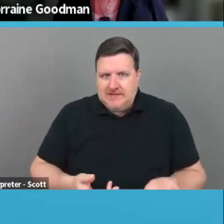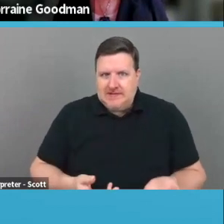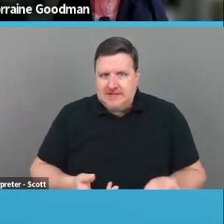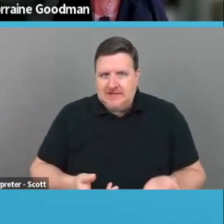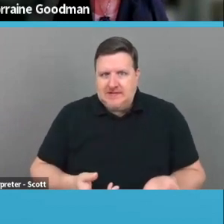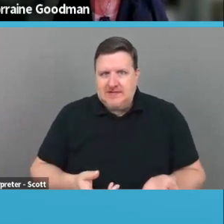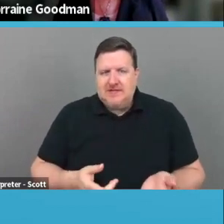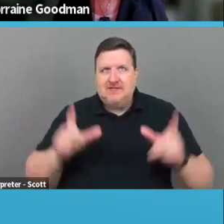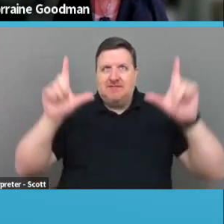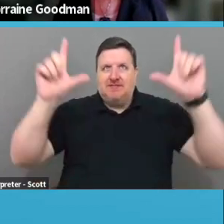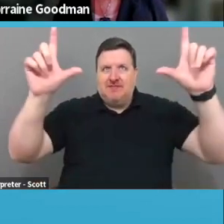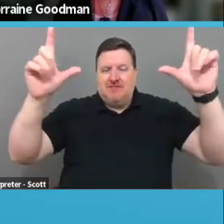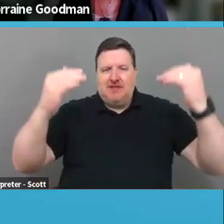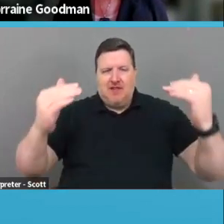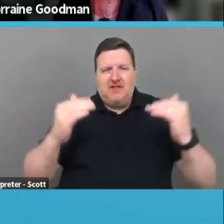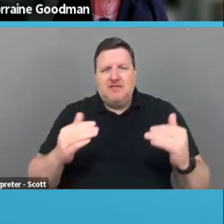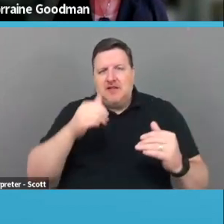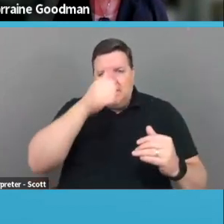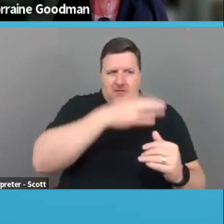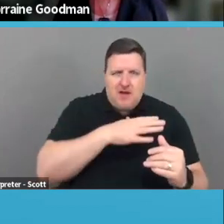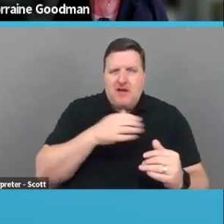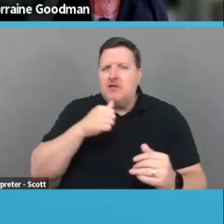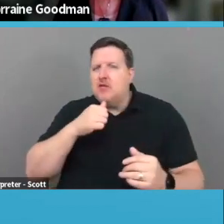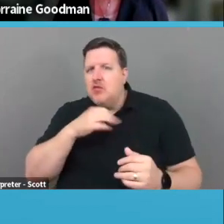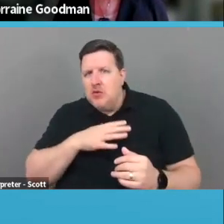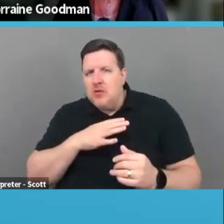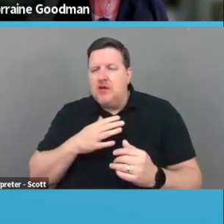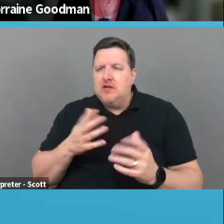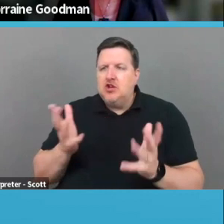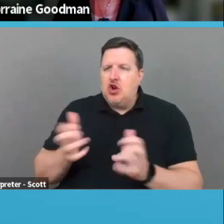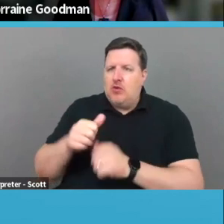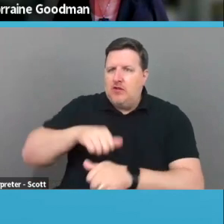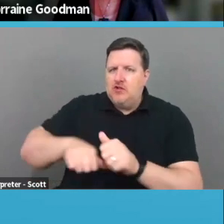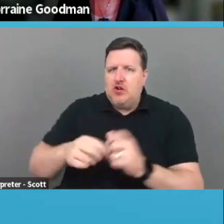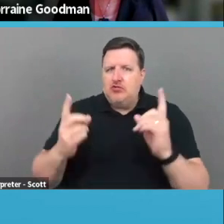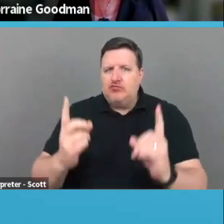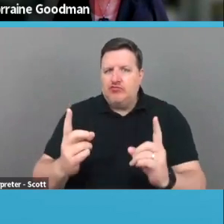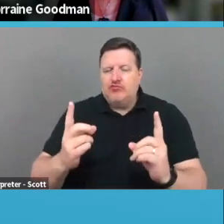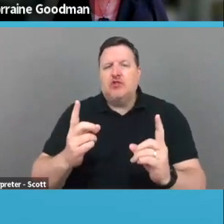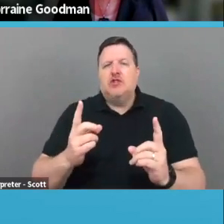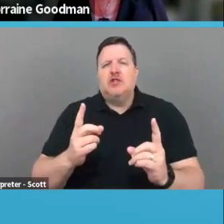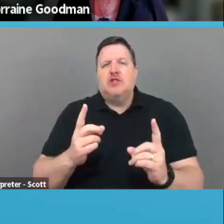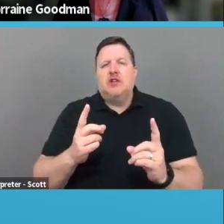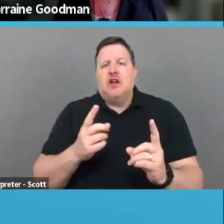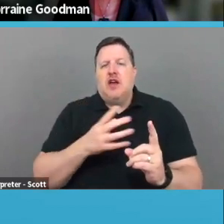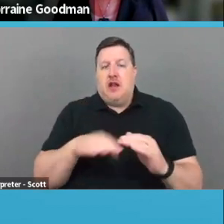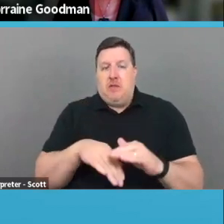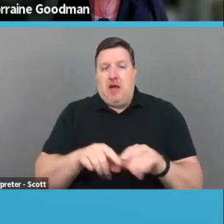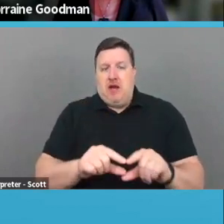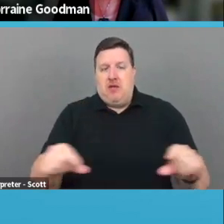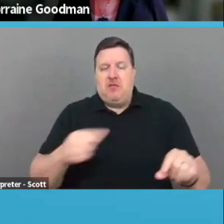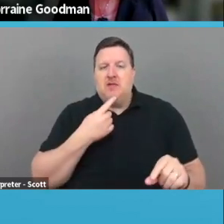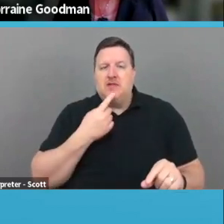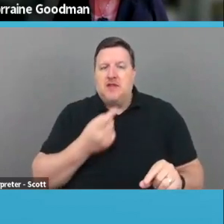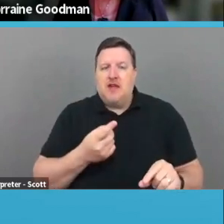it's a man talking to a woman in an office. And at the bottom it says,